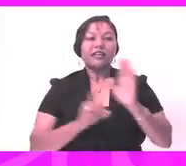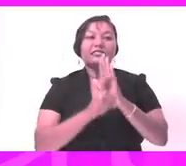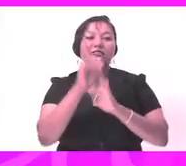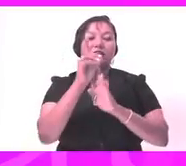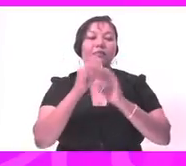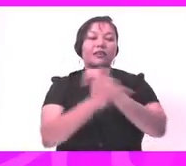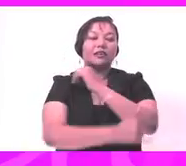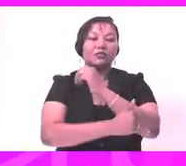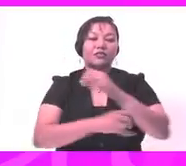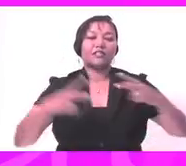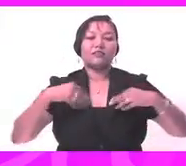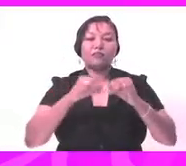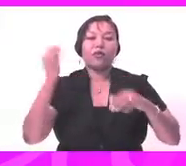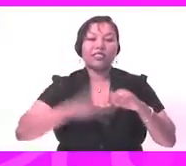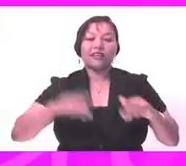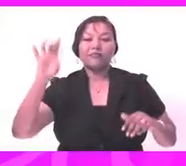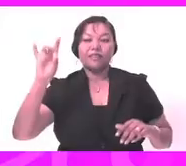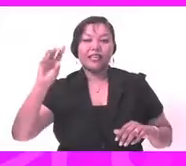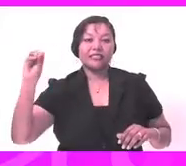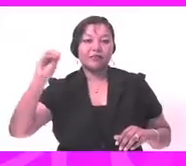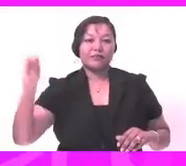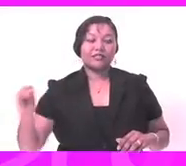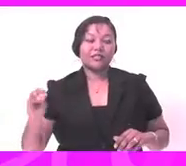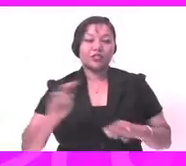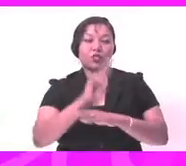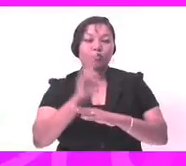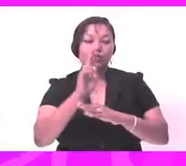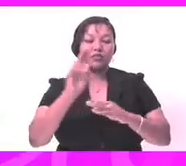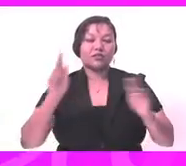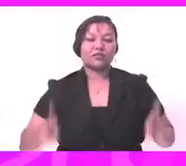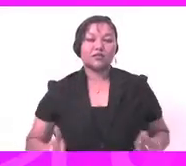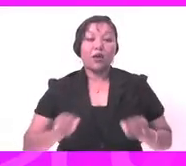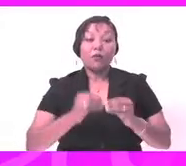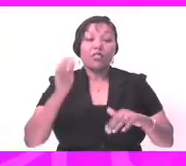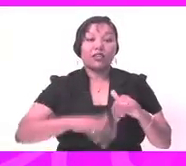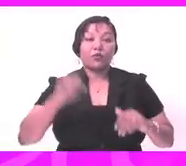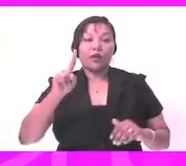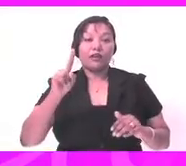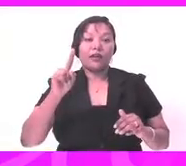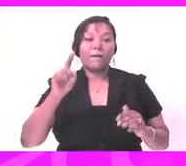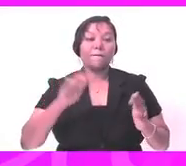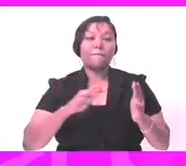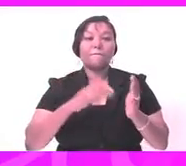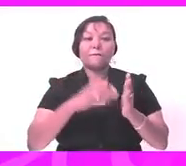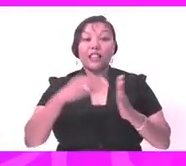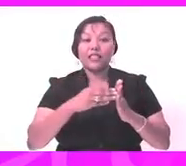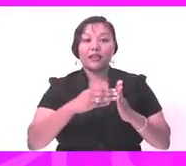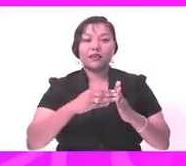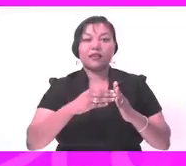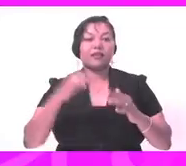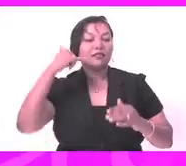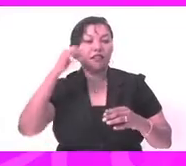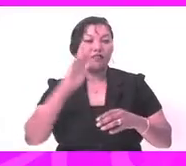that account for more than 80% of users. There are more than 1 billion mobile broadband subscribers worldwide.